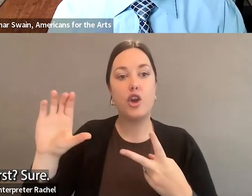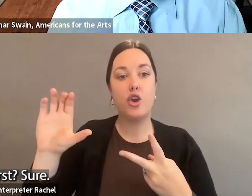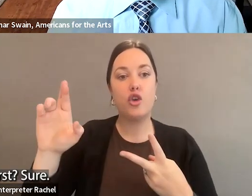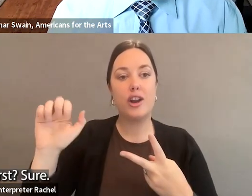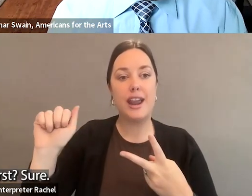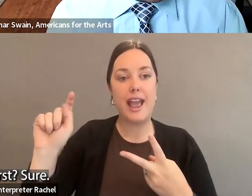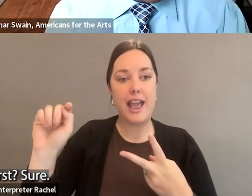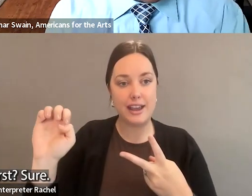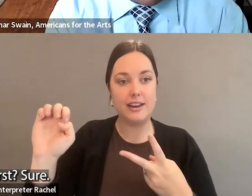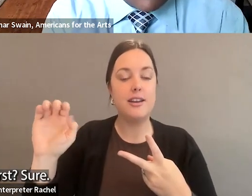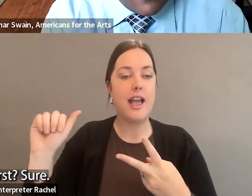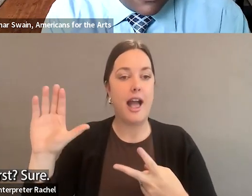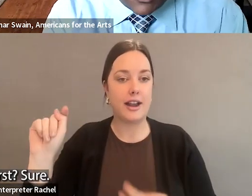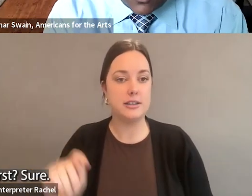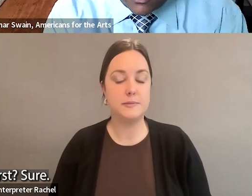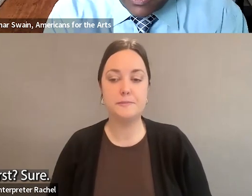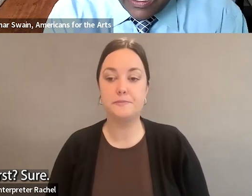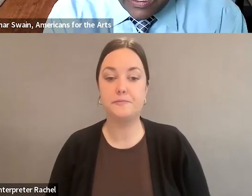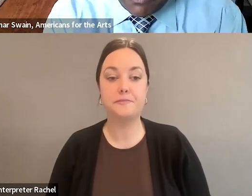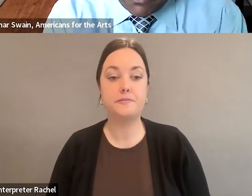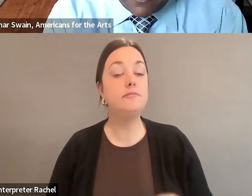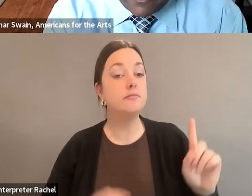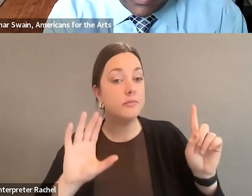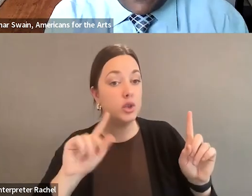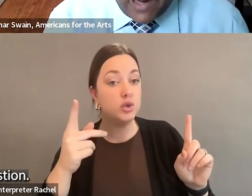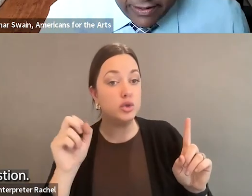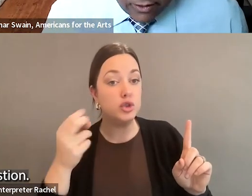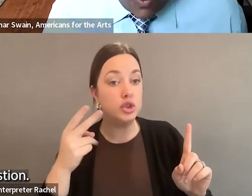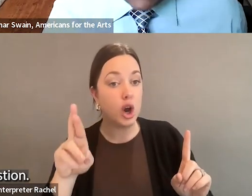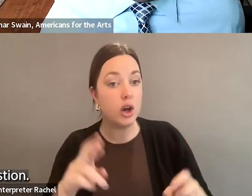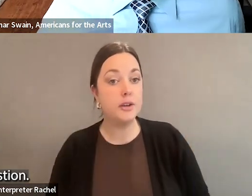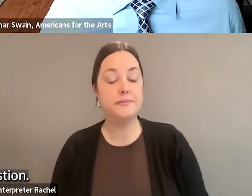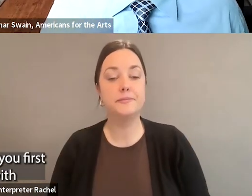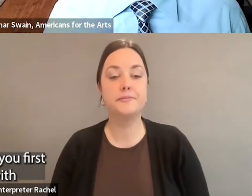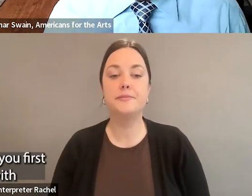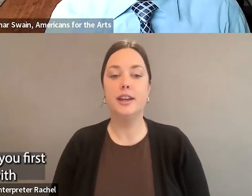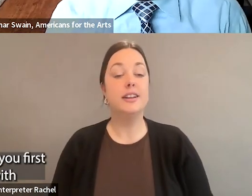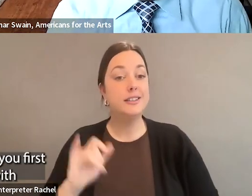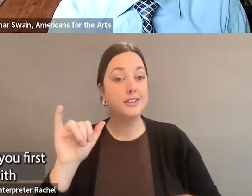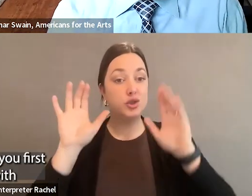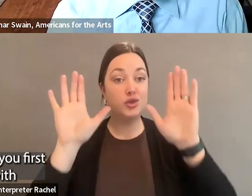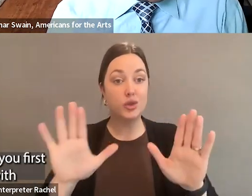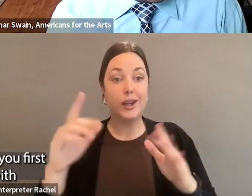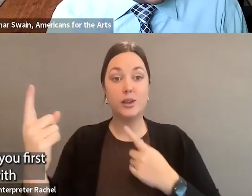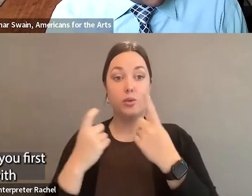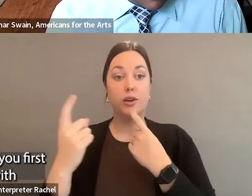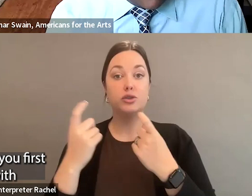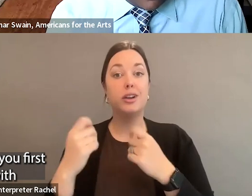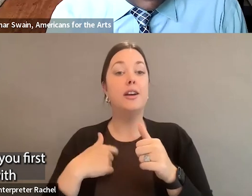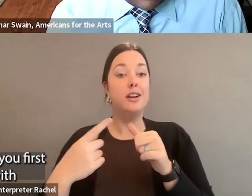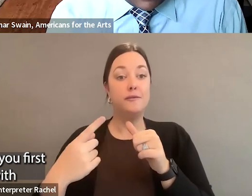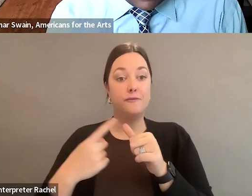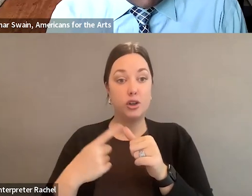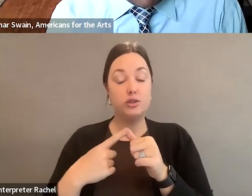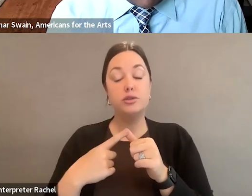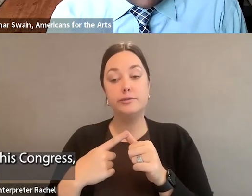Tushar, you want to take that first? Tushar, take that Sure. It's a very good question. I think that, you know, you first have to start